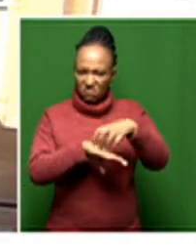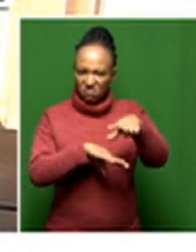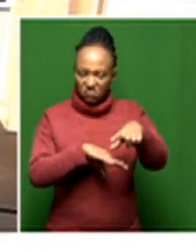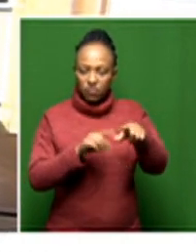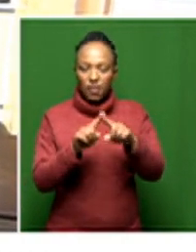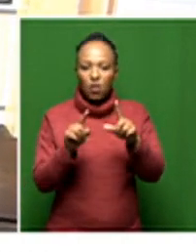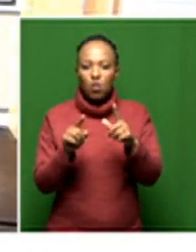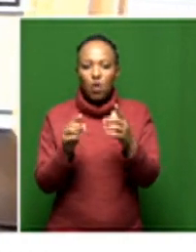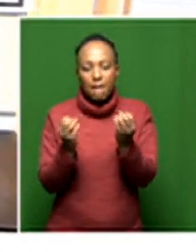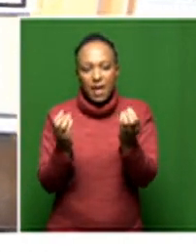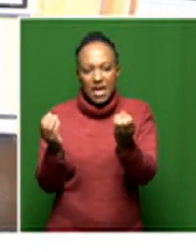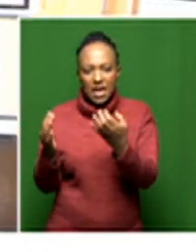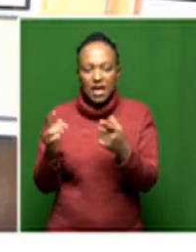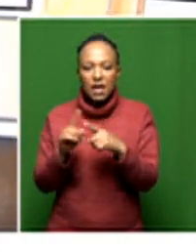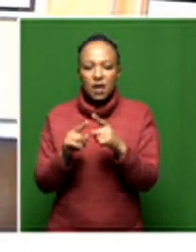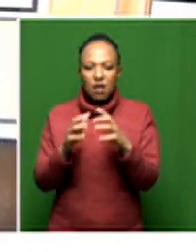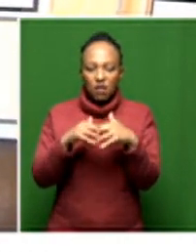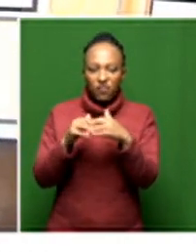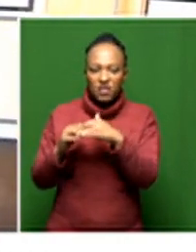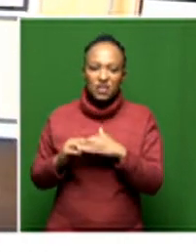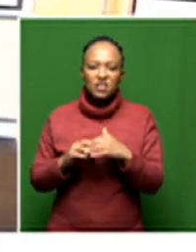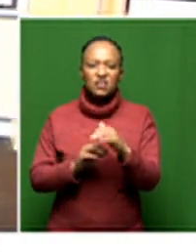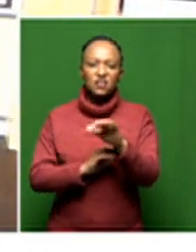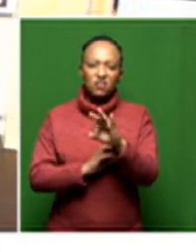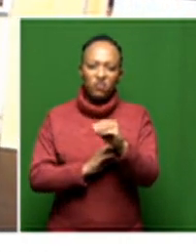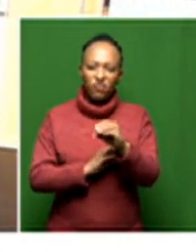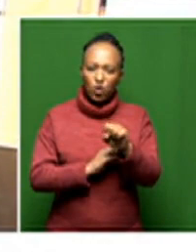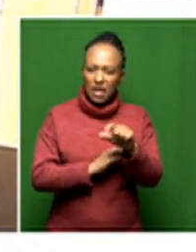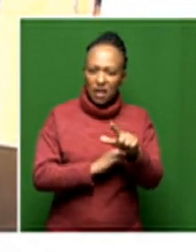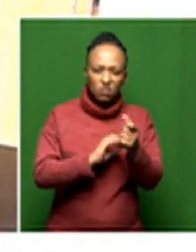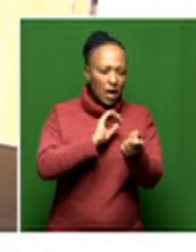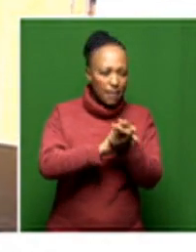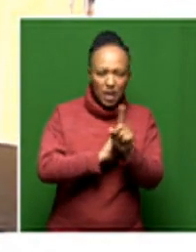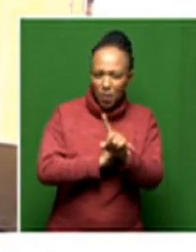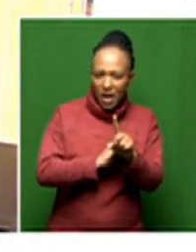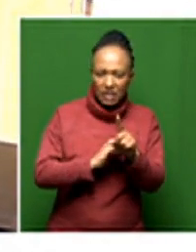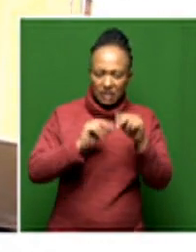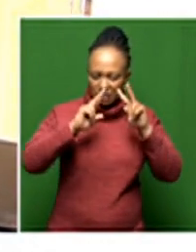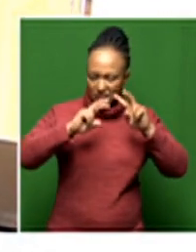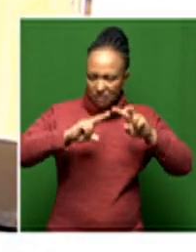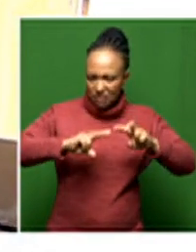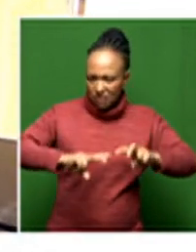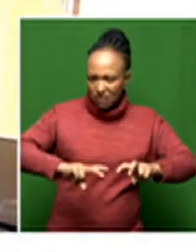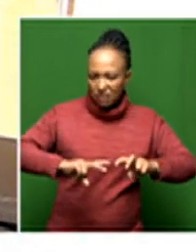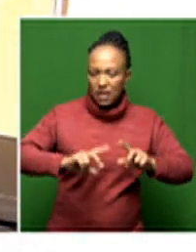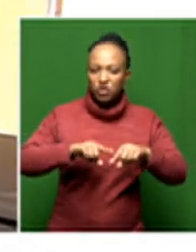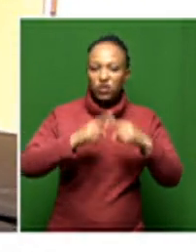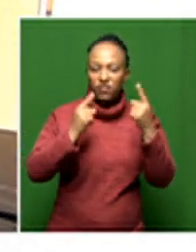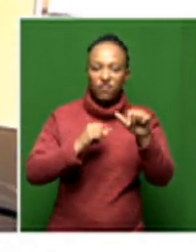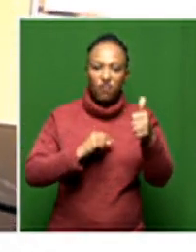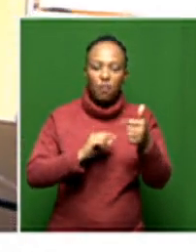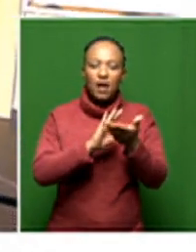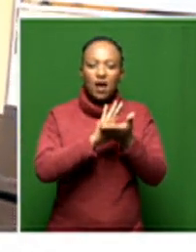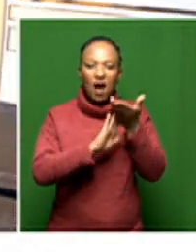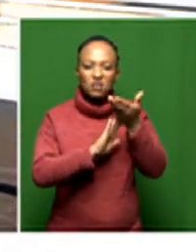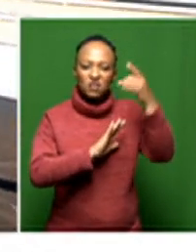uh pulling out lots of fossils and trying to figure out what's happening on this site it's very different from um the rising